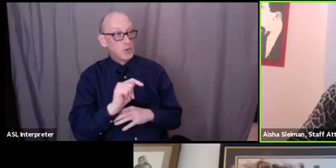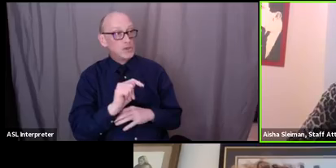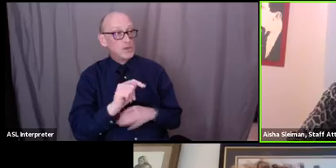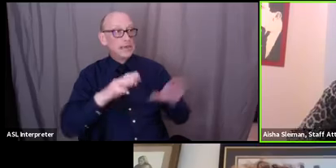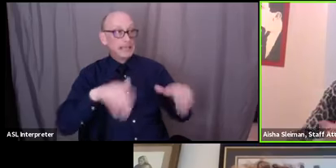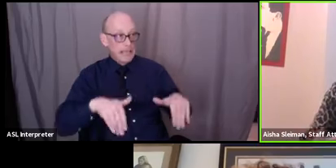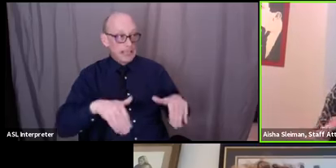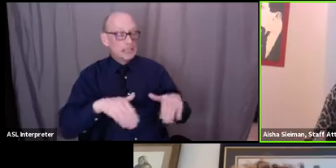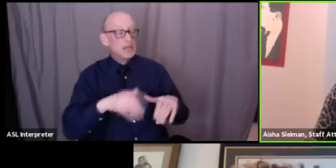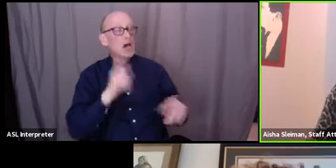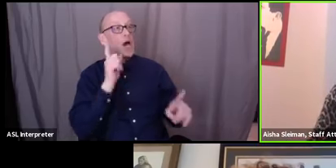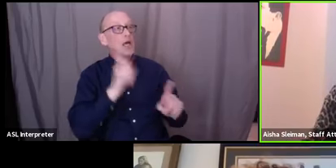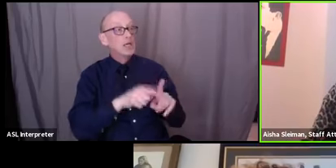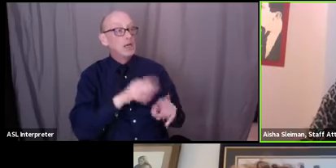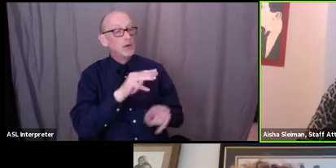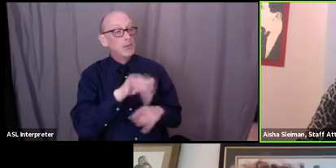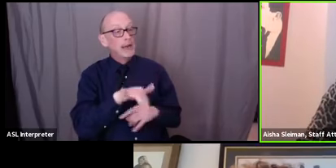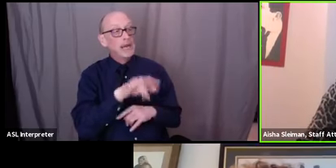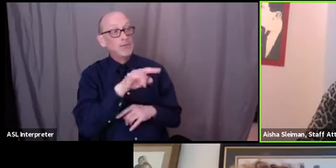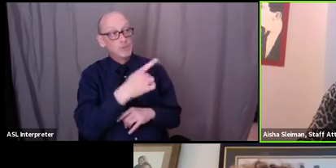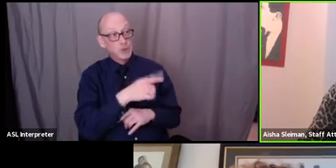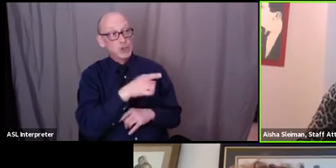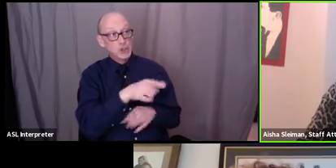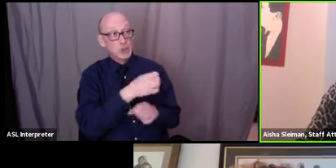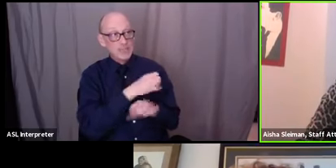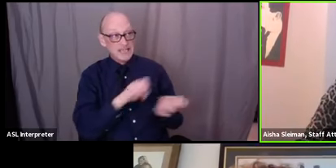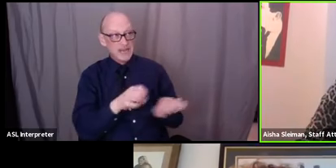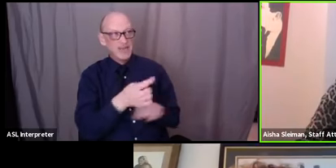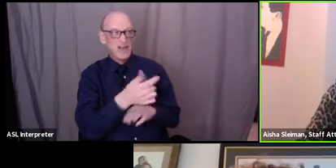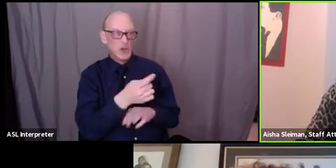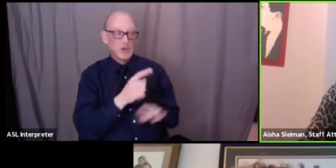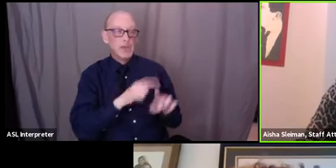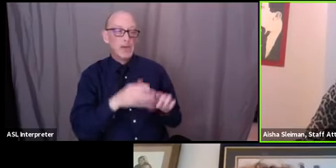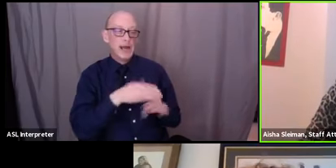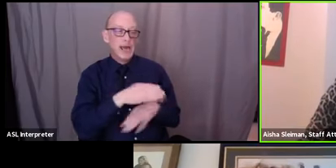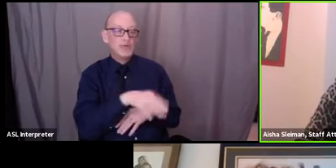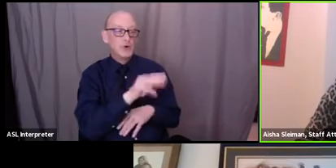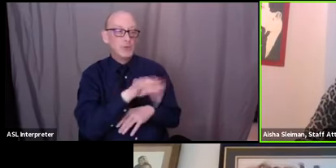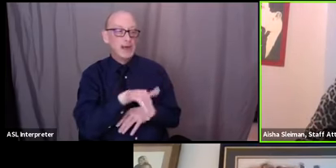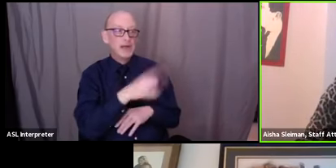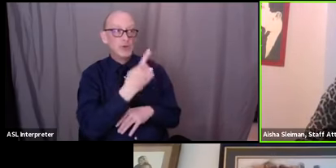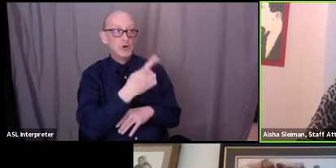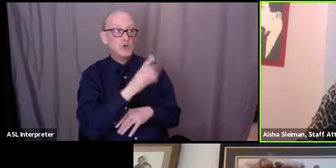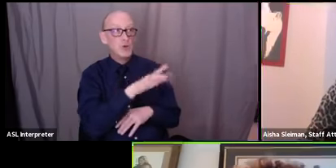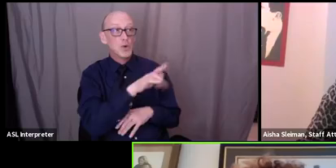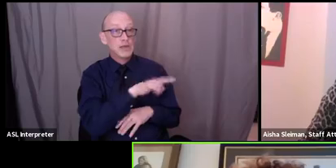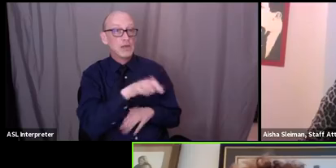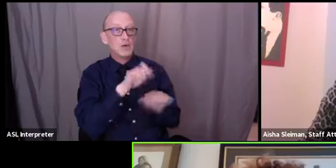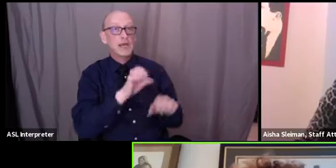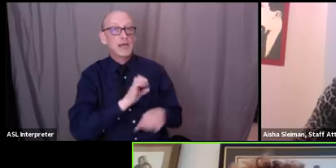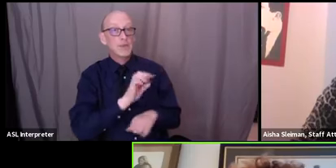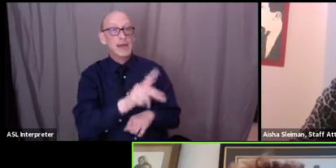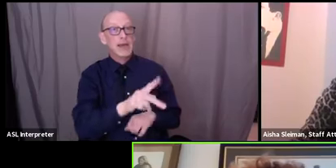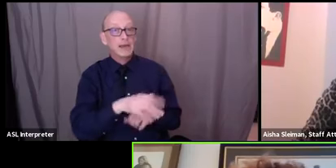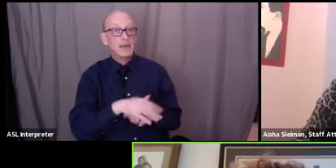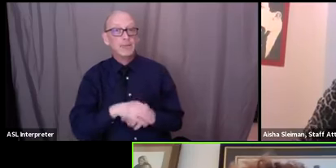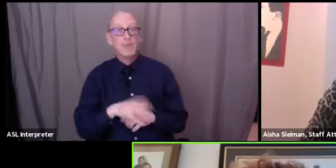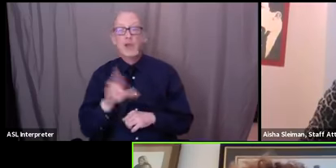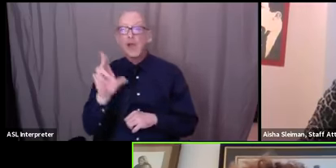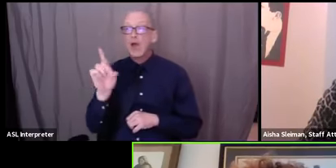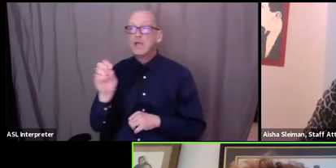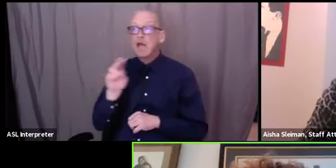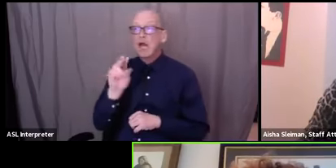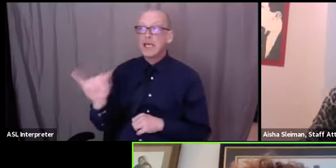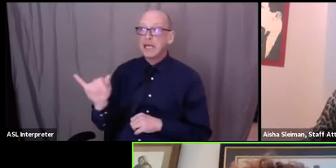you're safe somewhat but yeah after may 1st your landlord can come back and okay so let's let's say that again